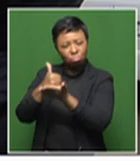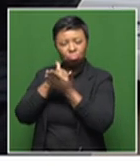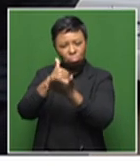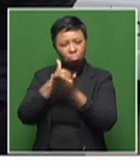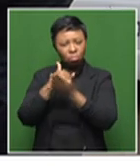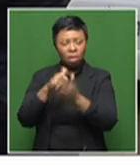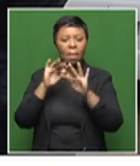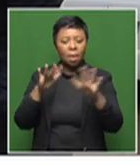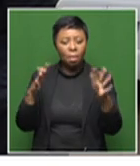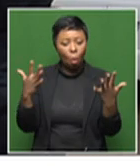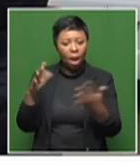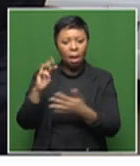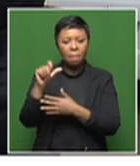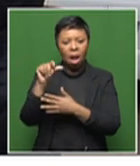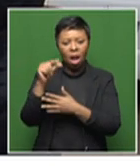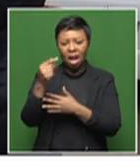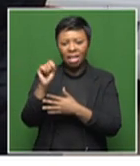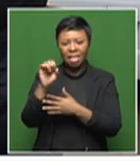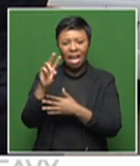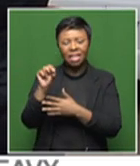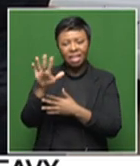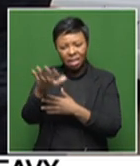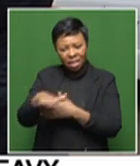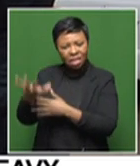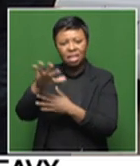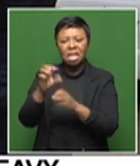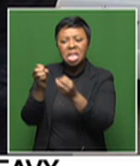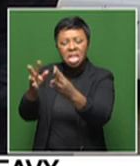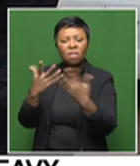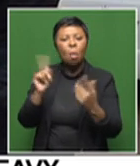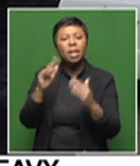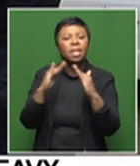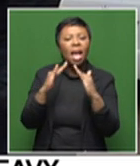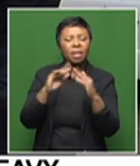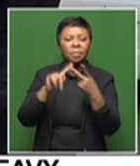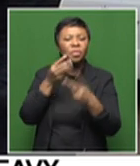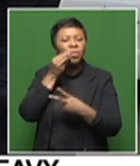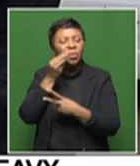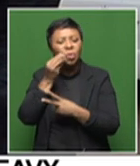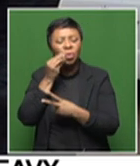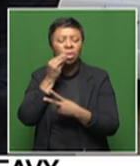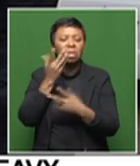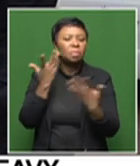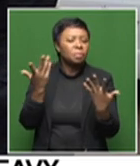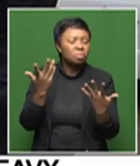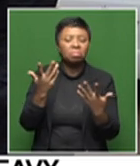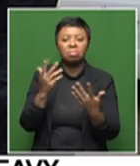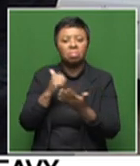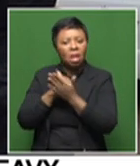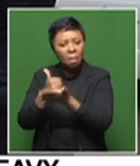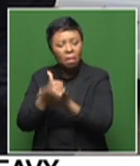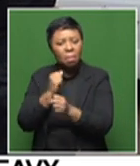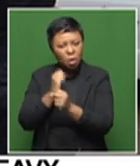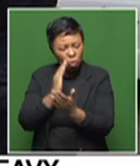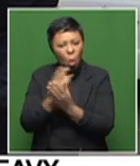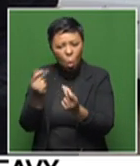in Malgas and Infanta to provide them with shelter and food where necessary and to get to them as quickly